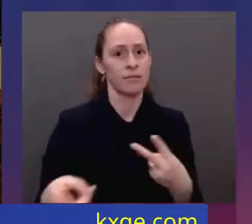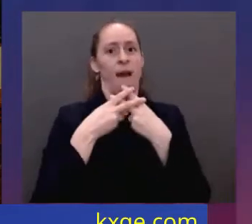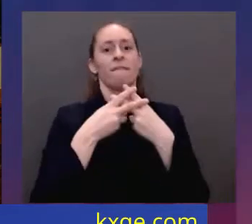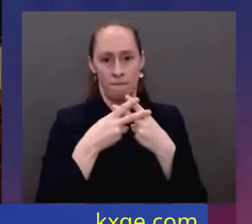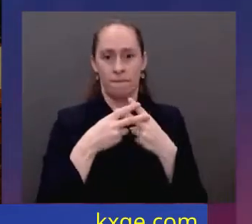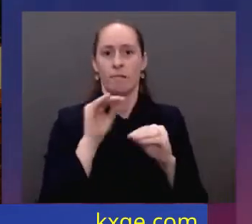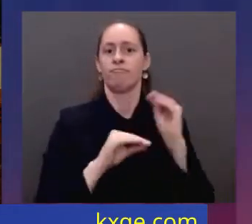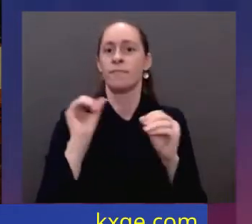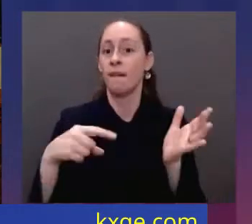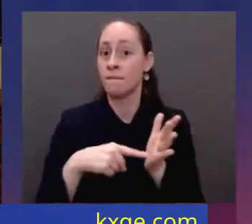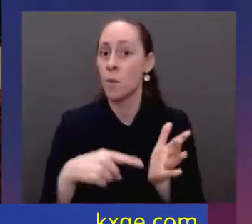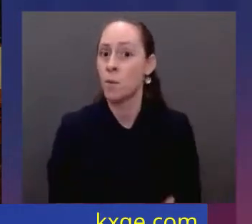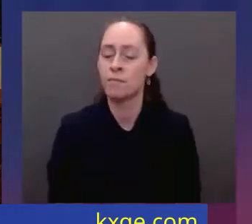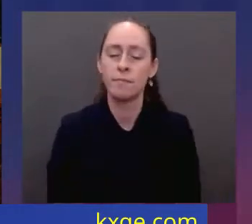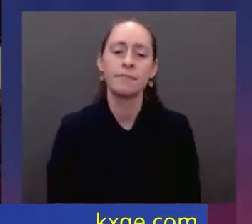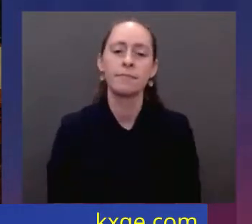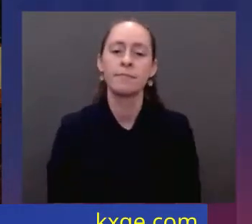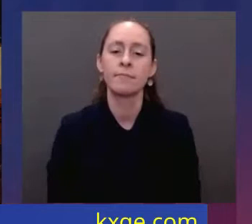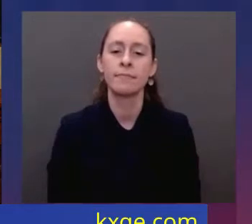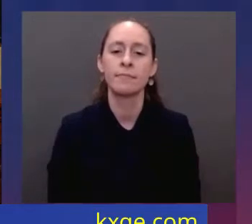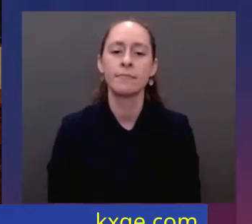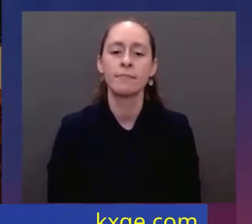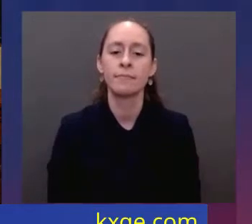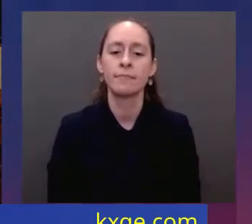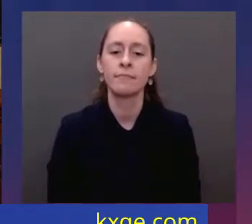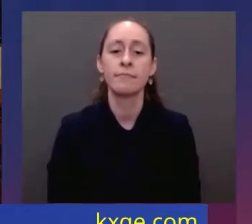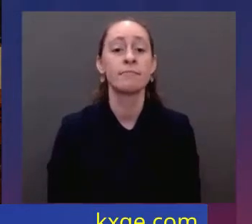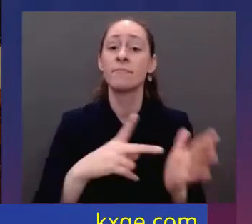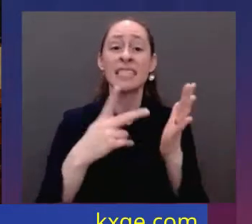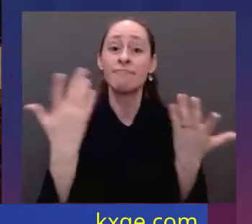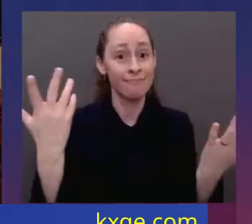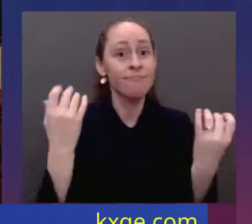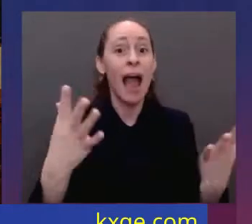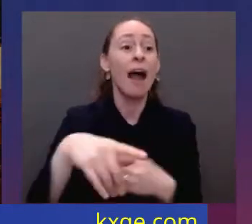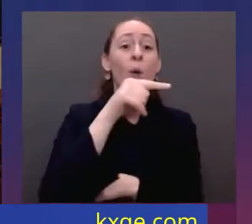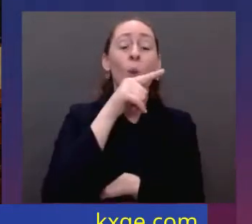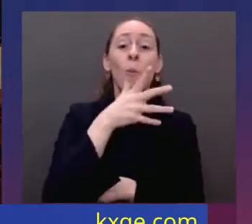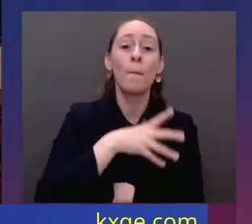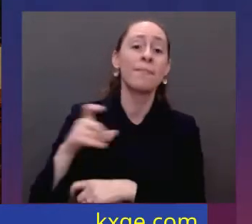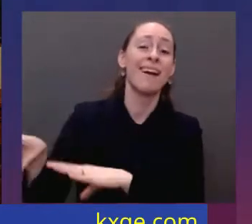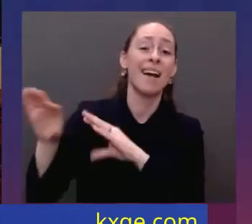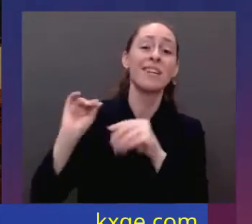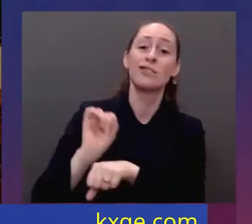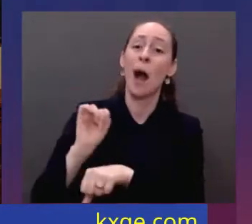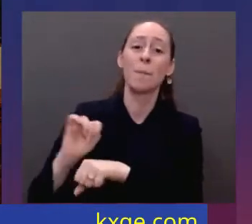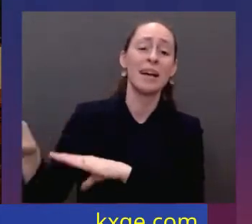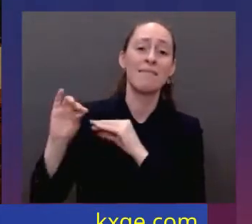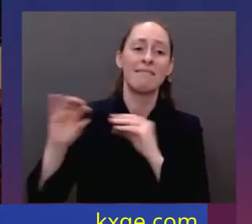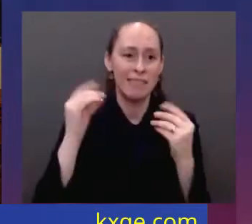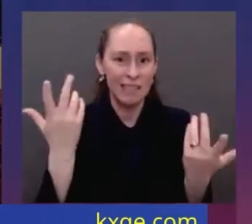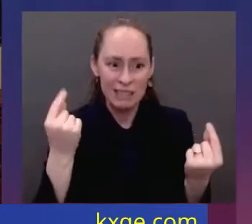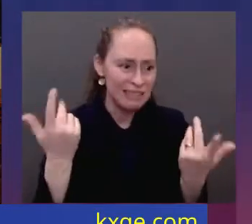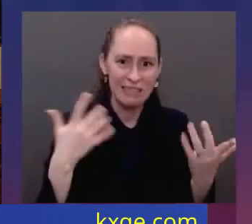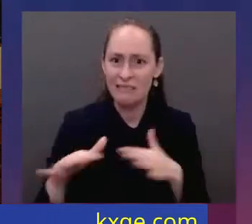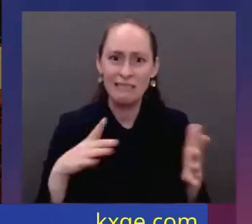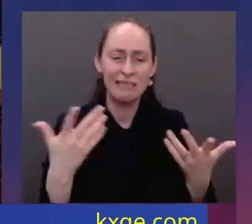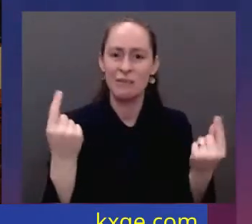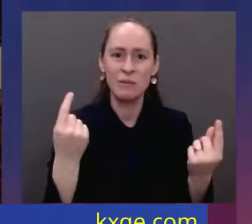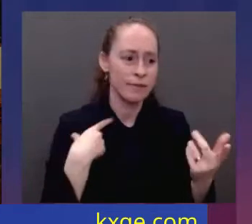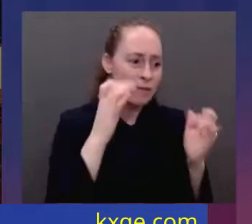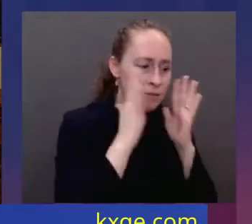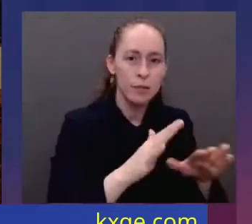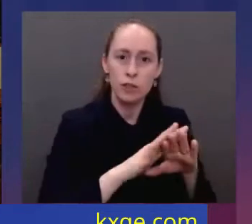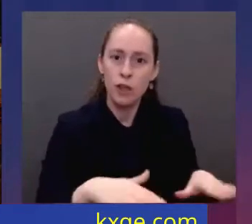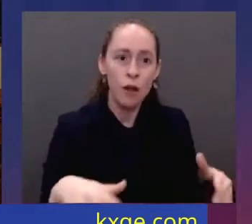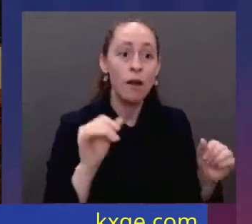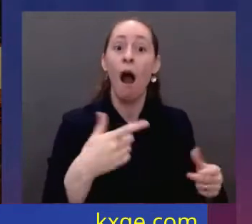including millions of women who left the workforce during the pandemic because they couldn't afford child care, to be able to get back to work, generating economic growth. My plan doesn't stop